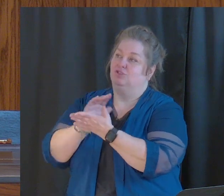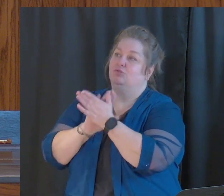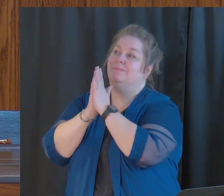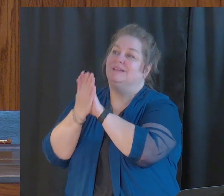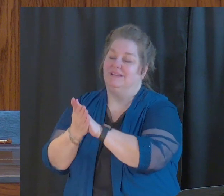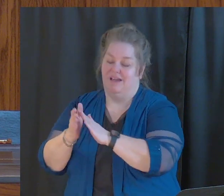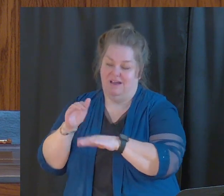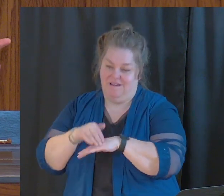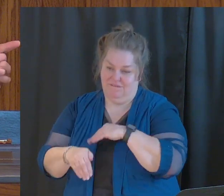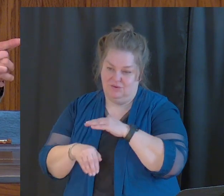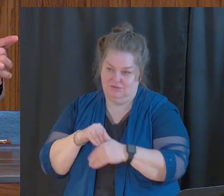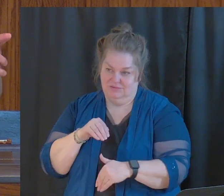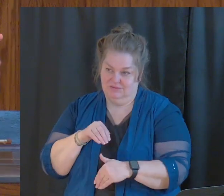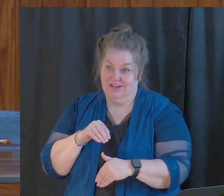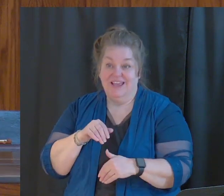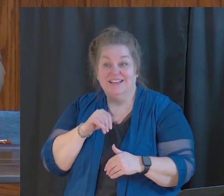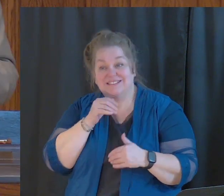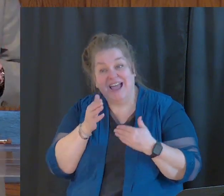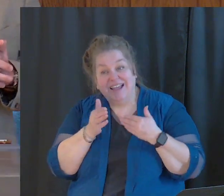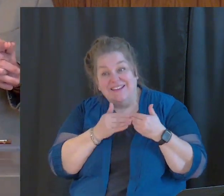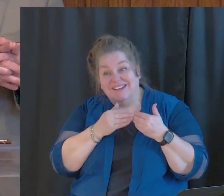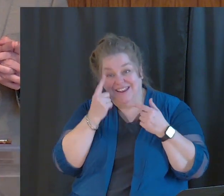It may not be convenient right now,